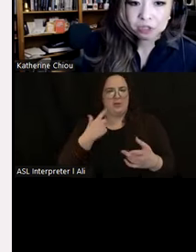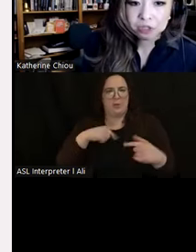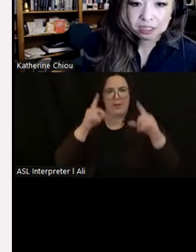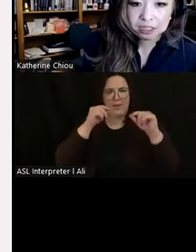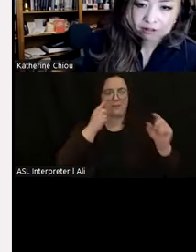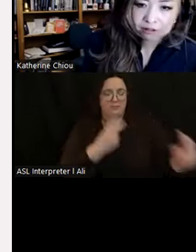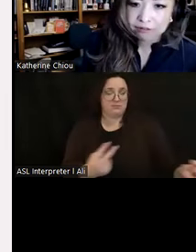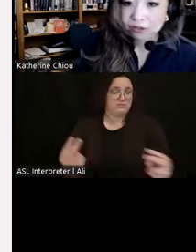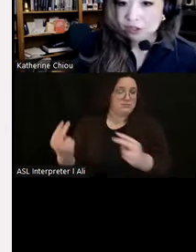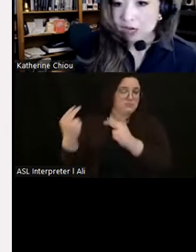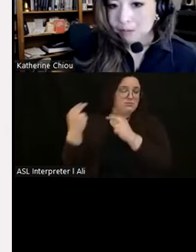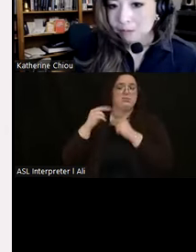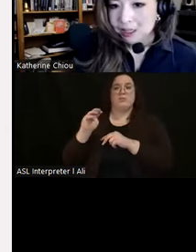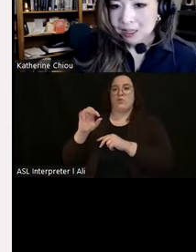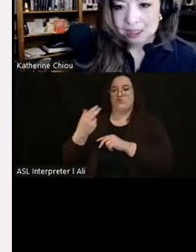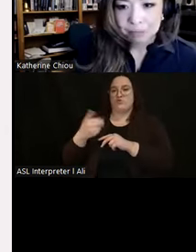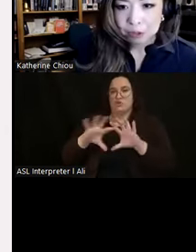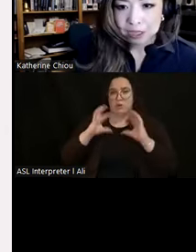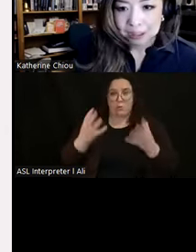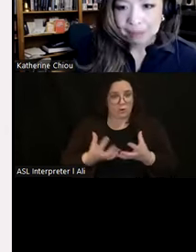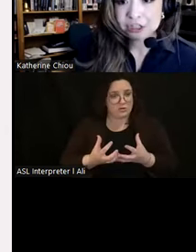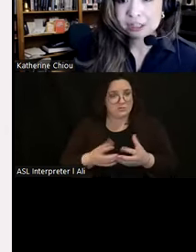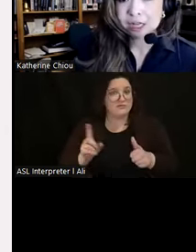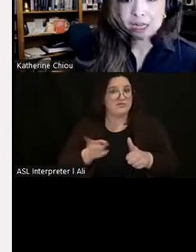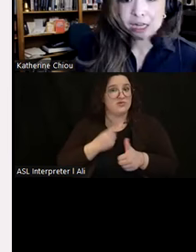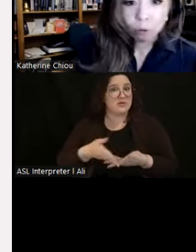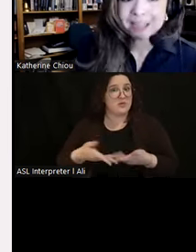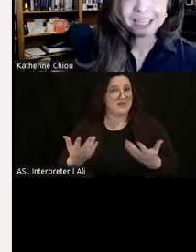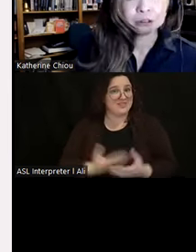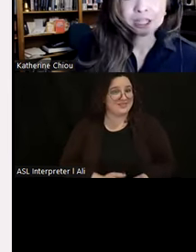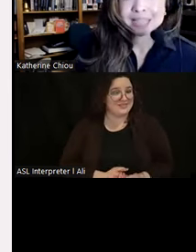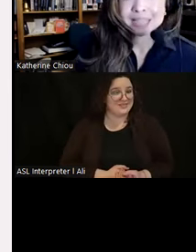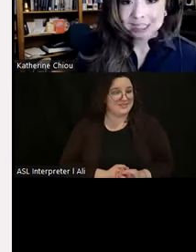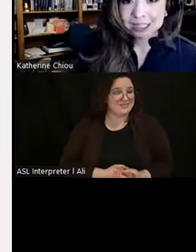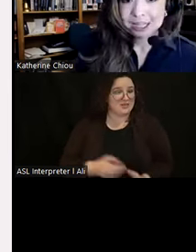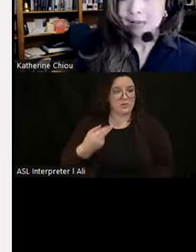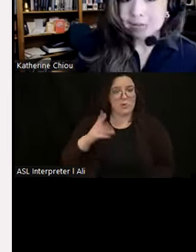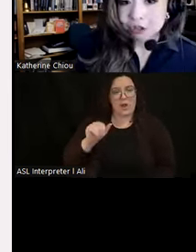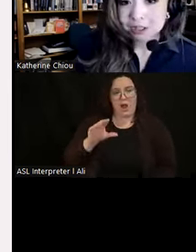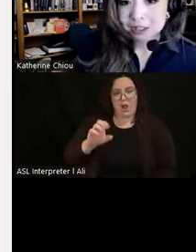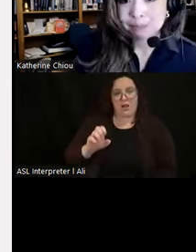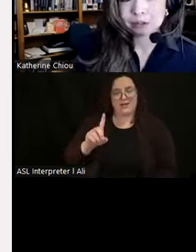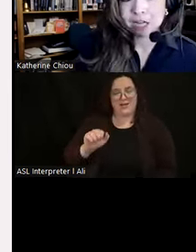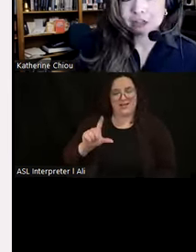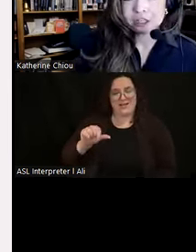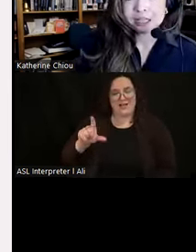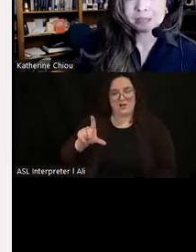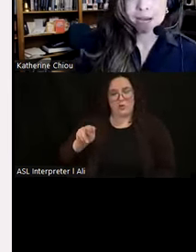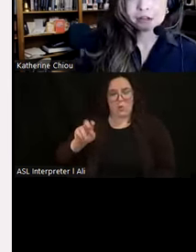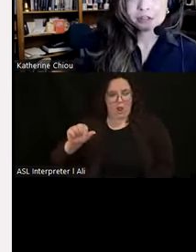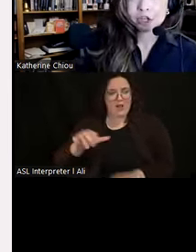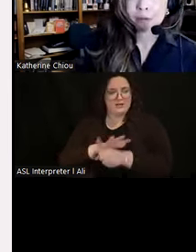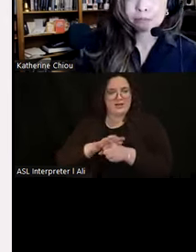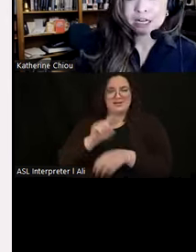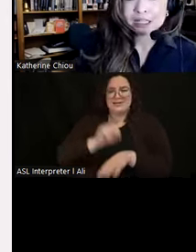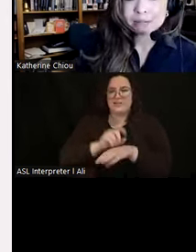civilization. Our first stop, it's the magic Huaca de Luna site. Picture this temple not just as a